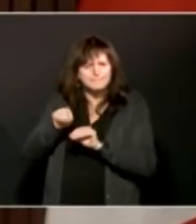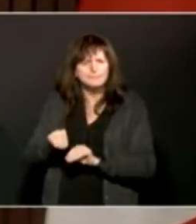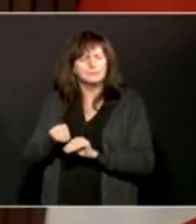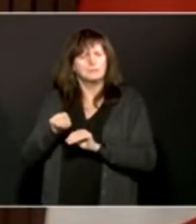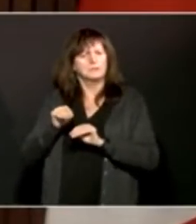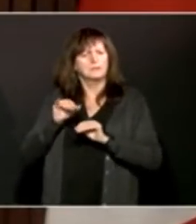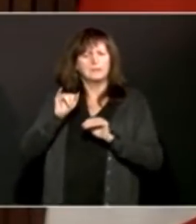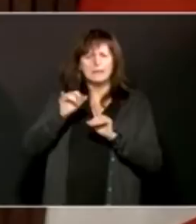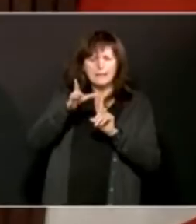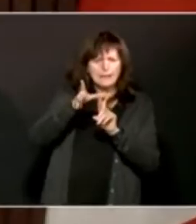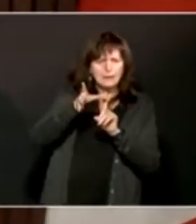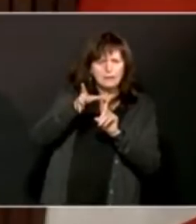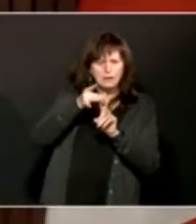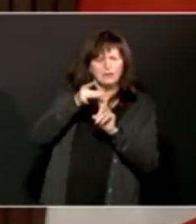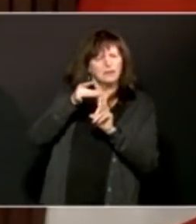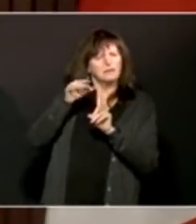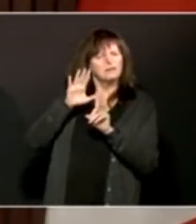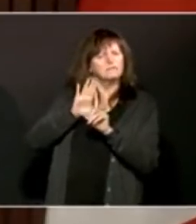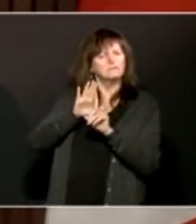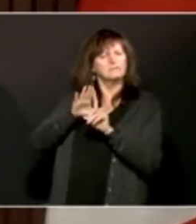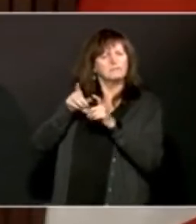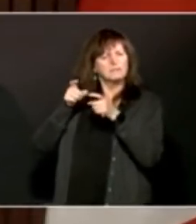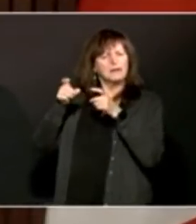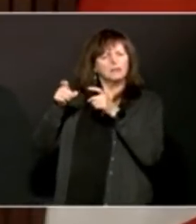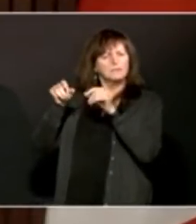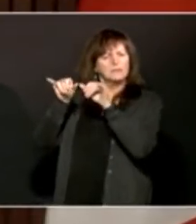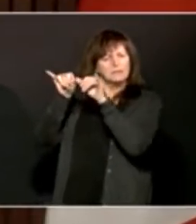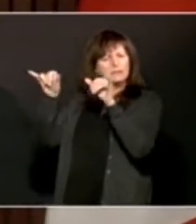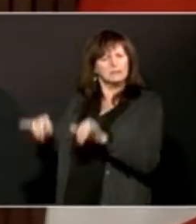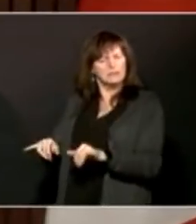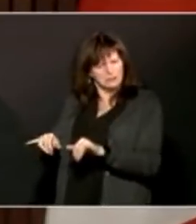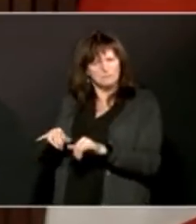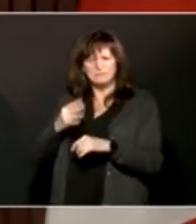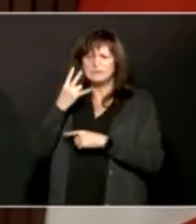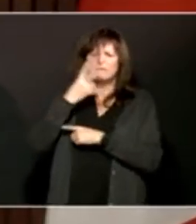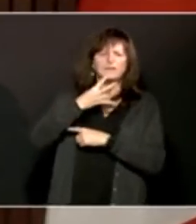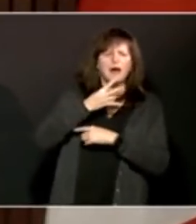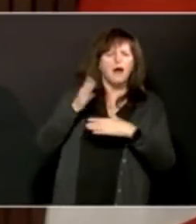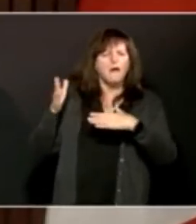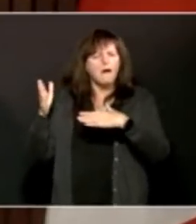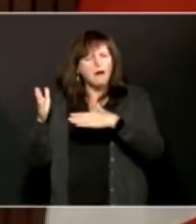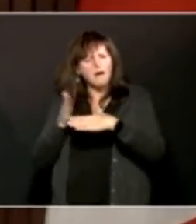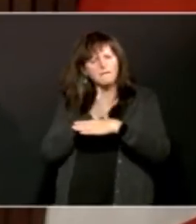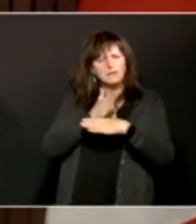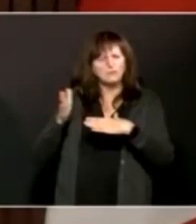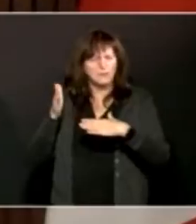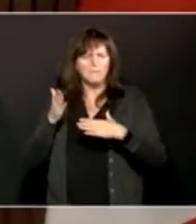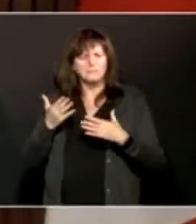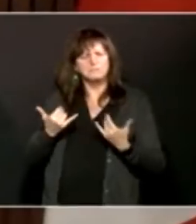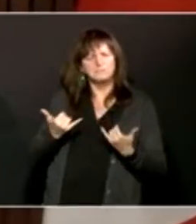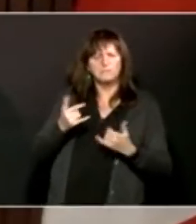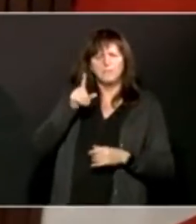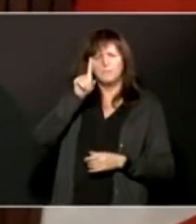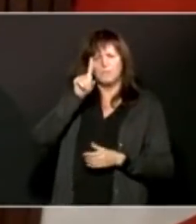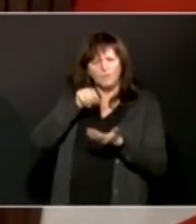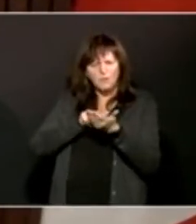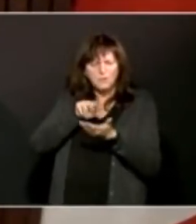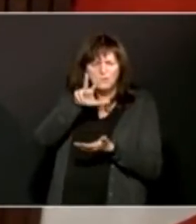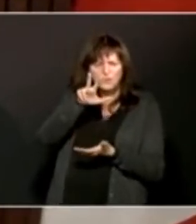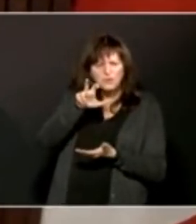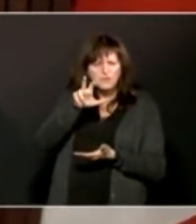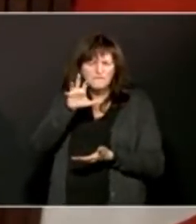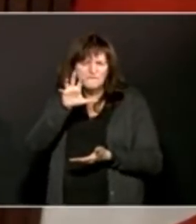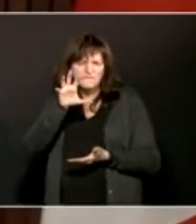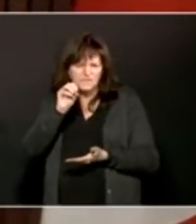Our seven-day average for daily cases is currently 1,350, which is up from last week